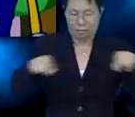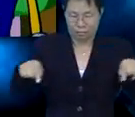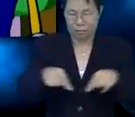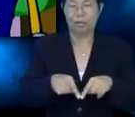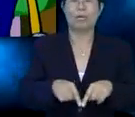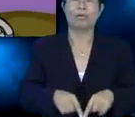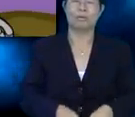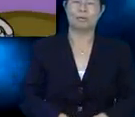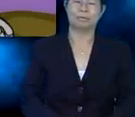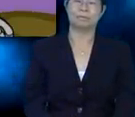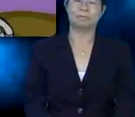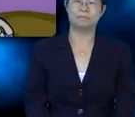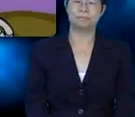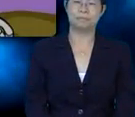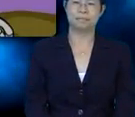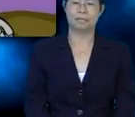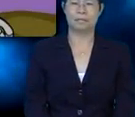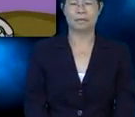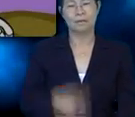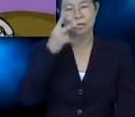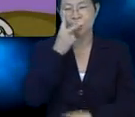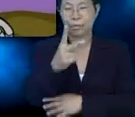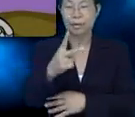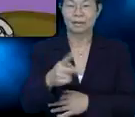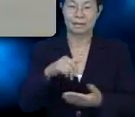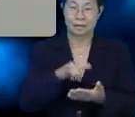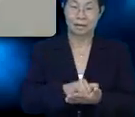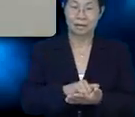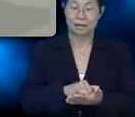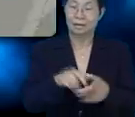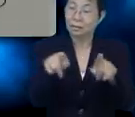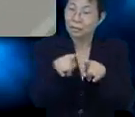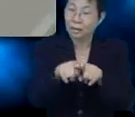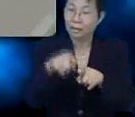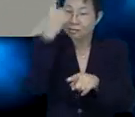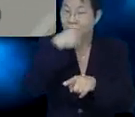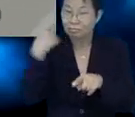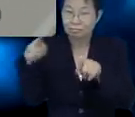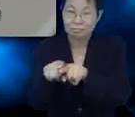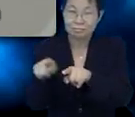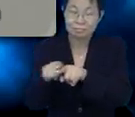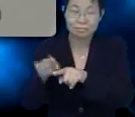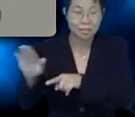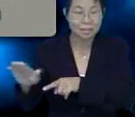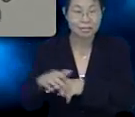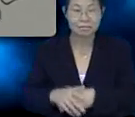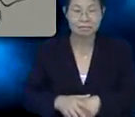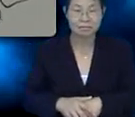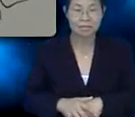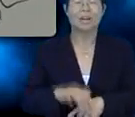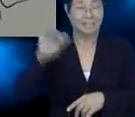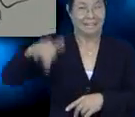base. Oh, I see. Look at this. Does this look like her?